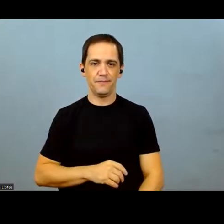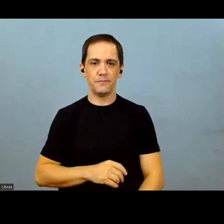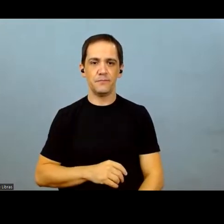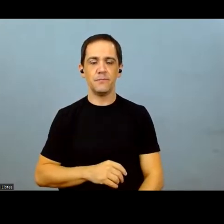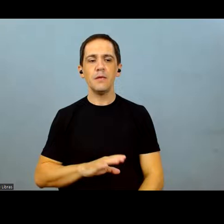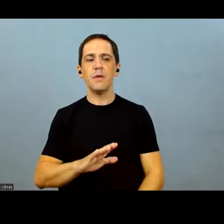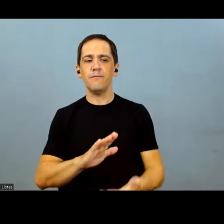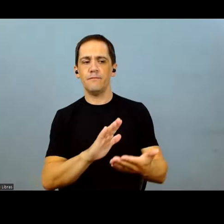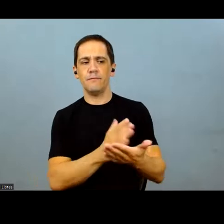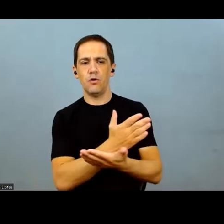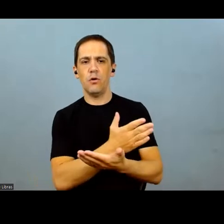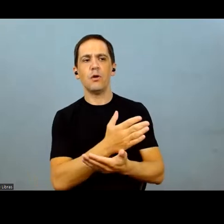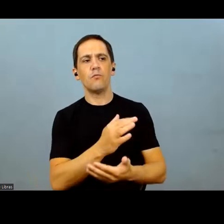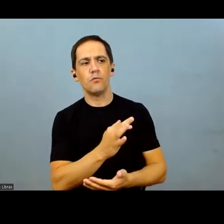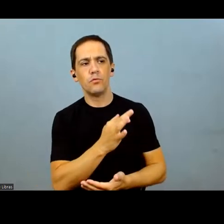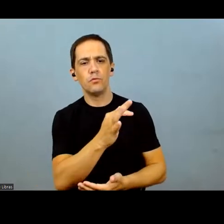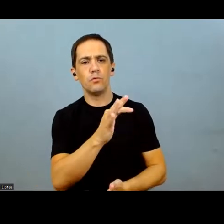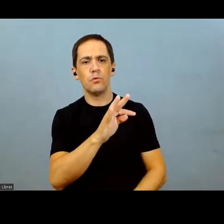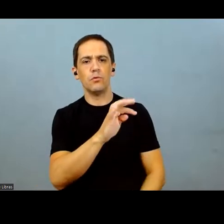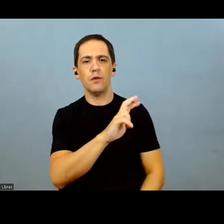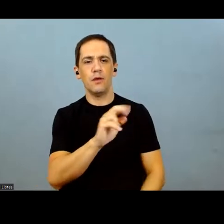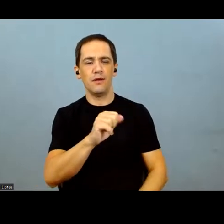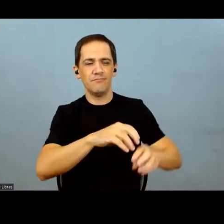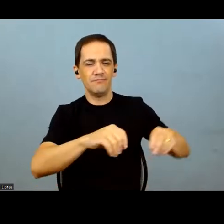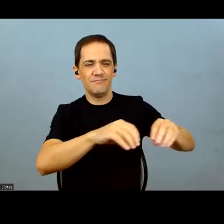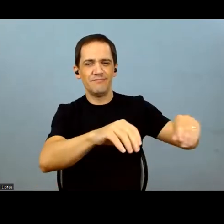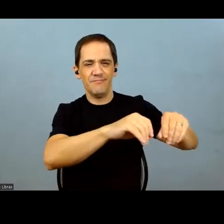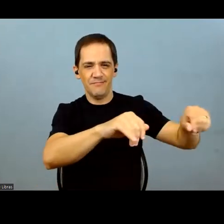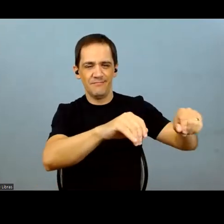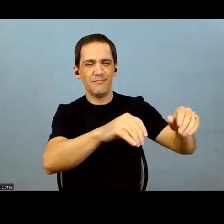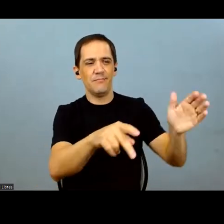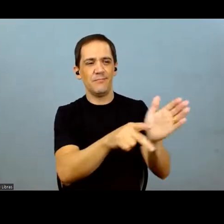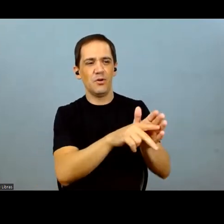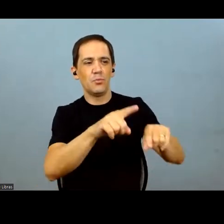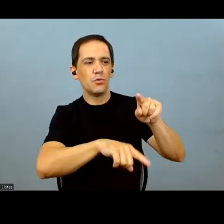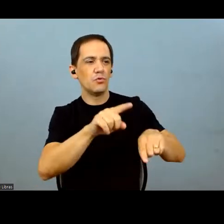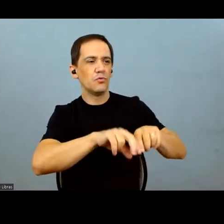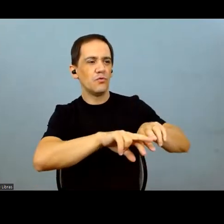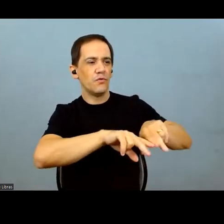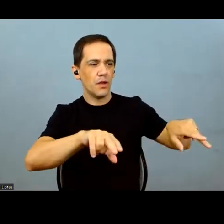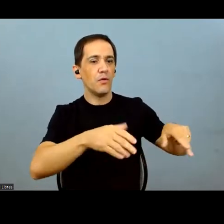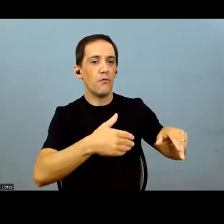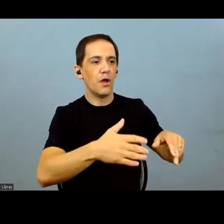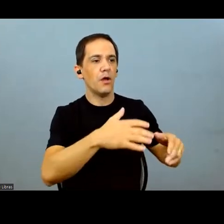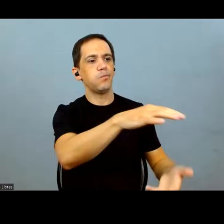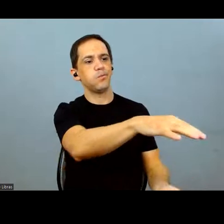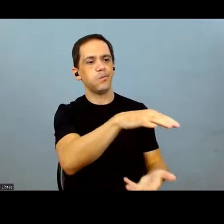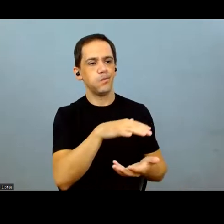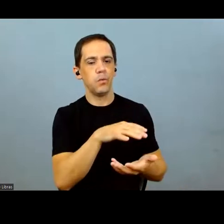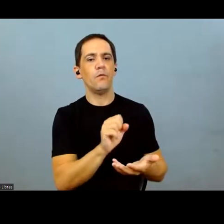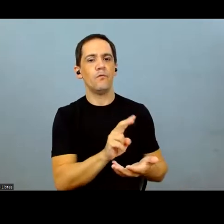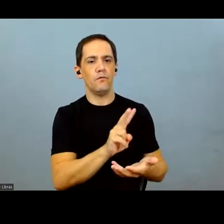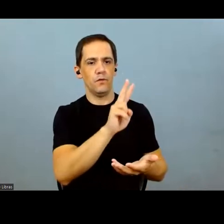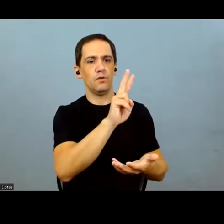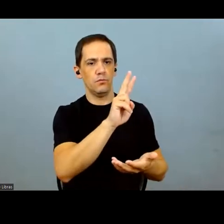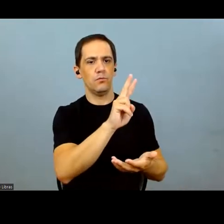Not considering the appreciation of the land that will probably take place